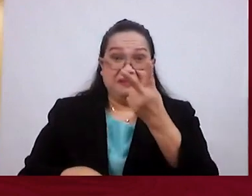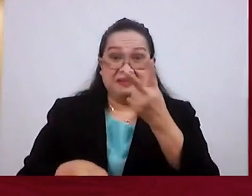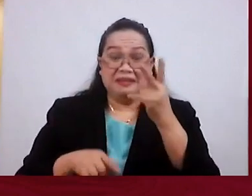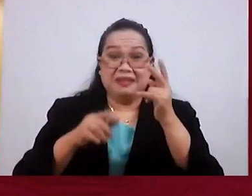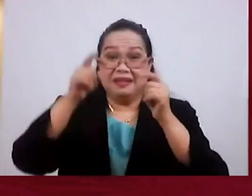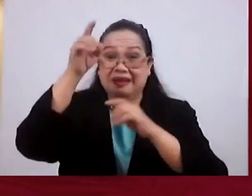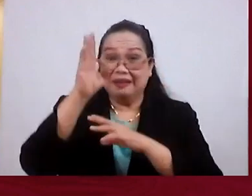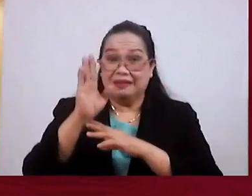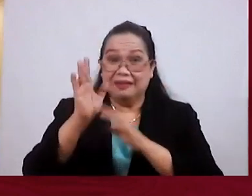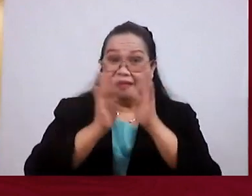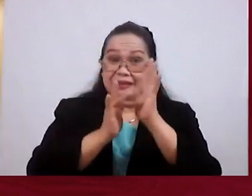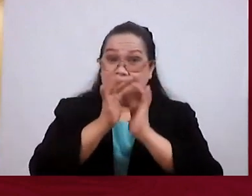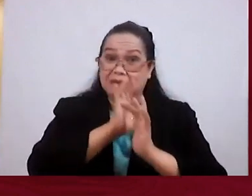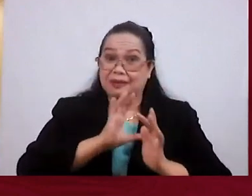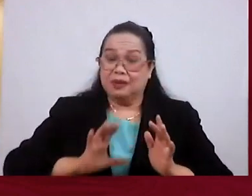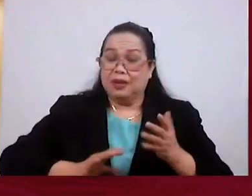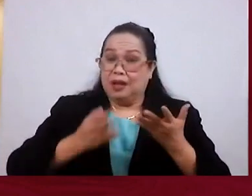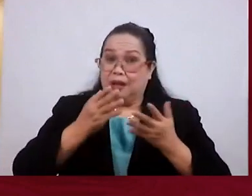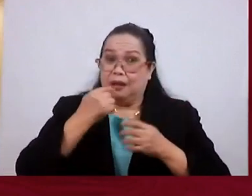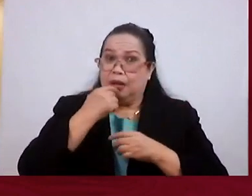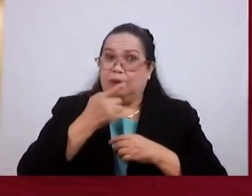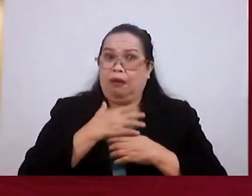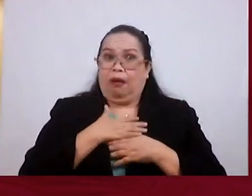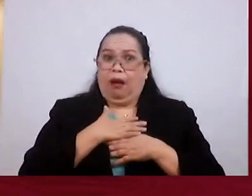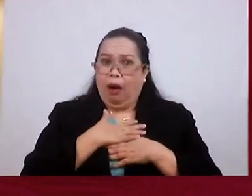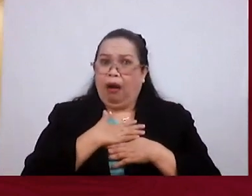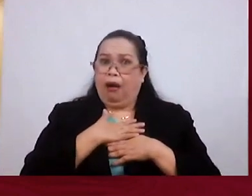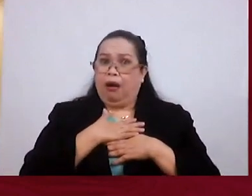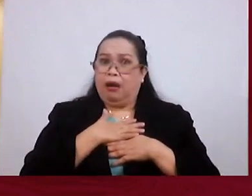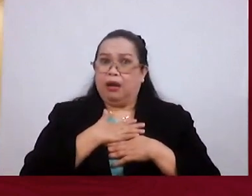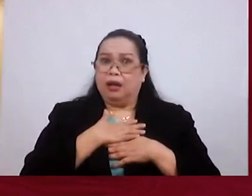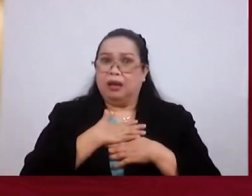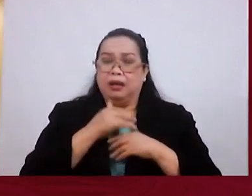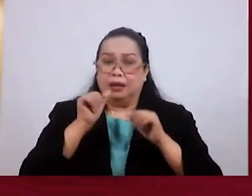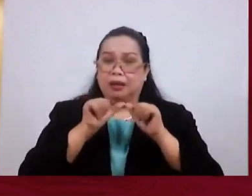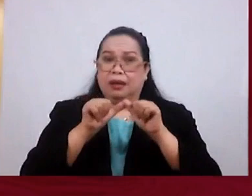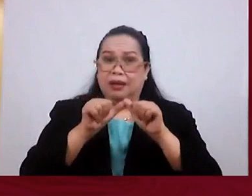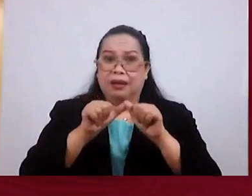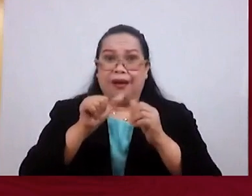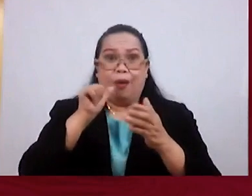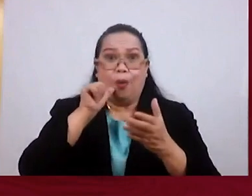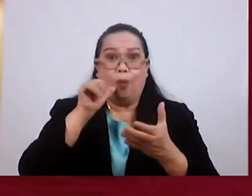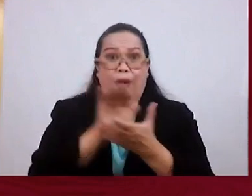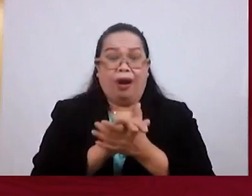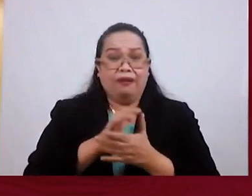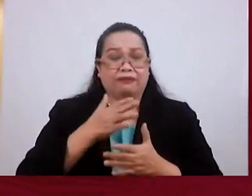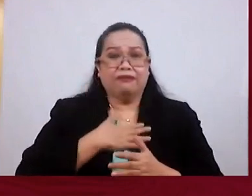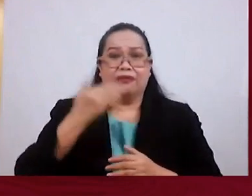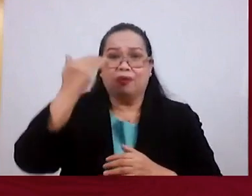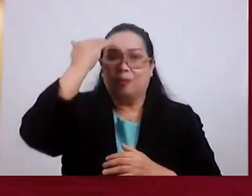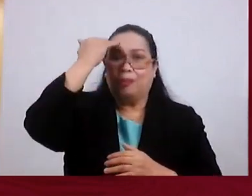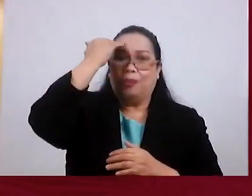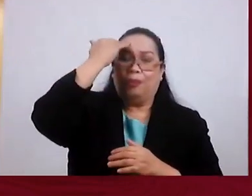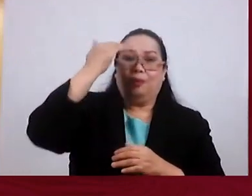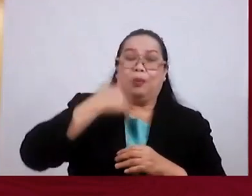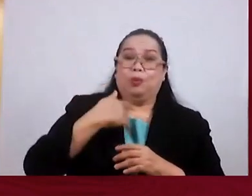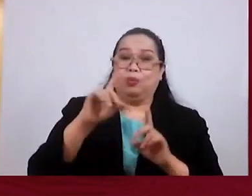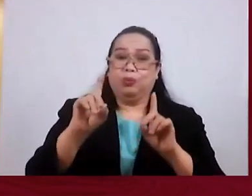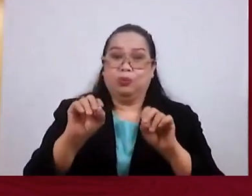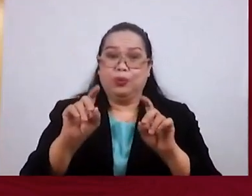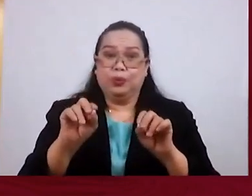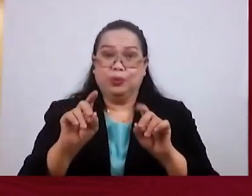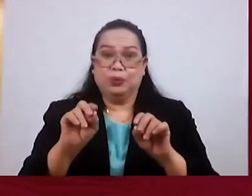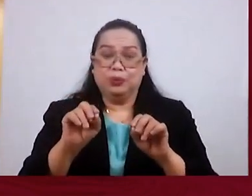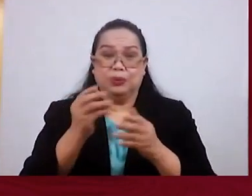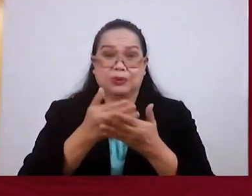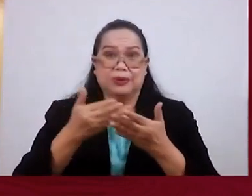Maybe somebody's listening right now saying, if not for my very persistent spouse, I wouldn't be here. I'd be doing something else. Or